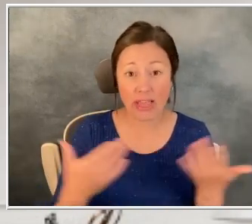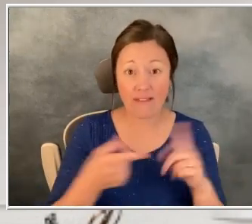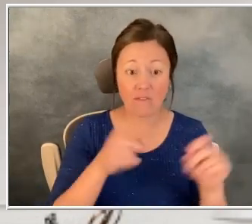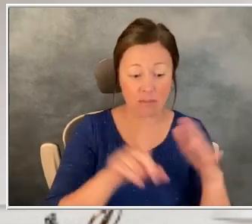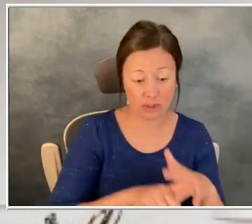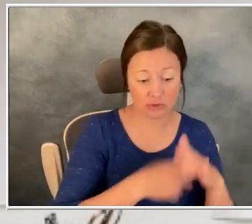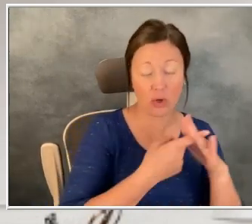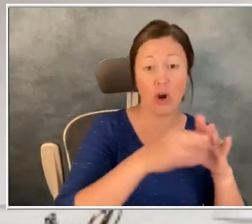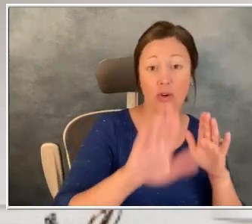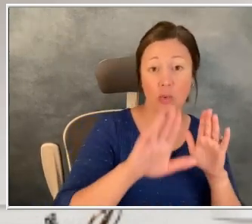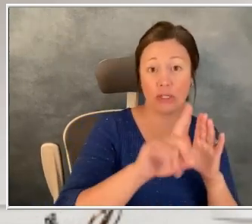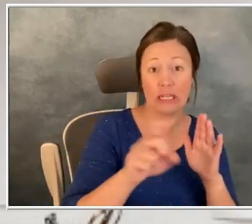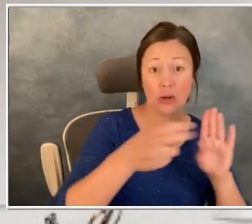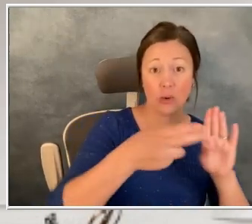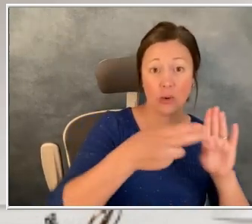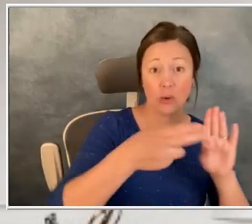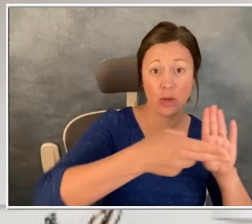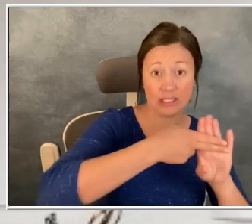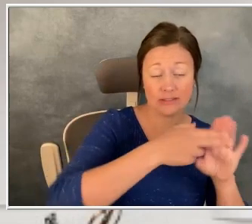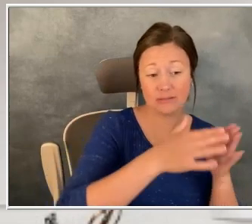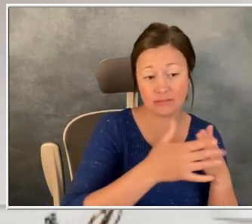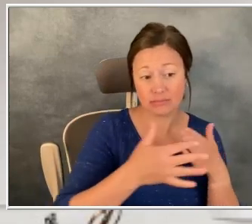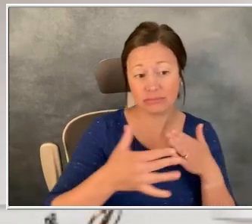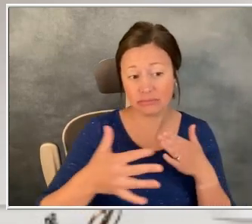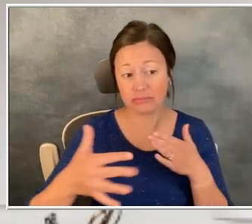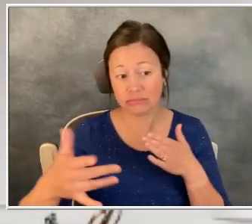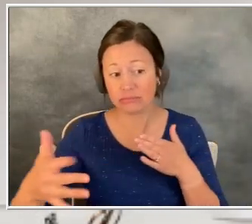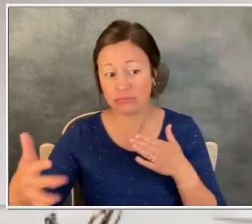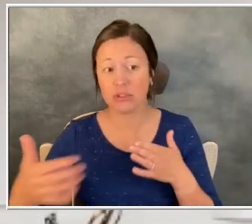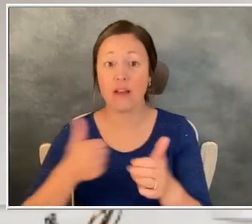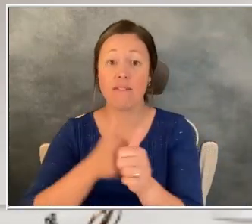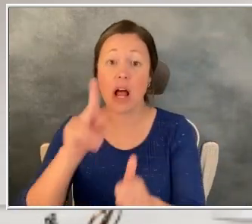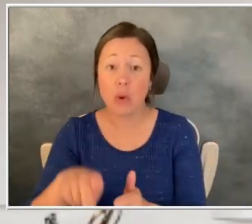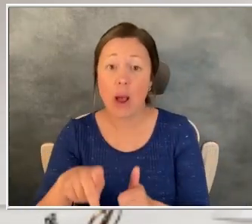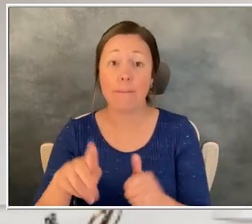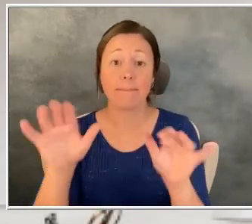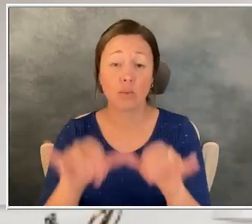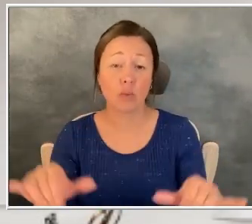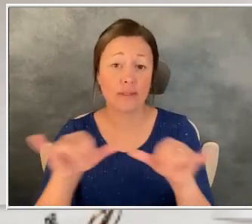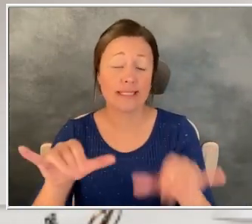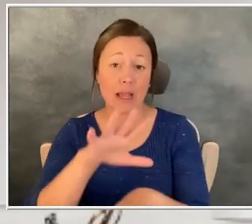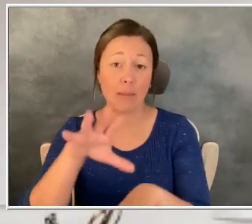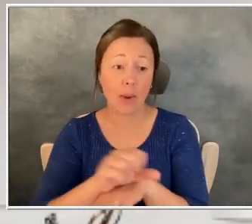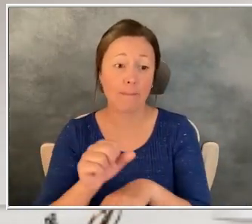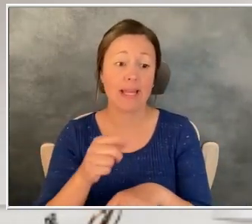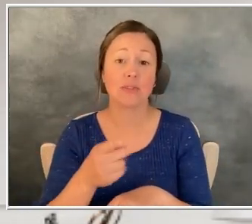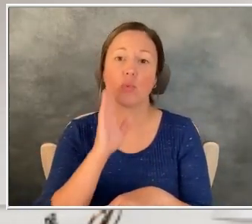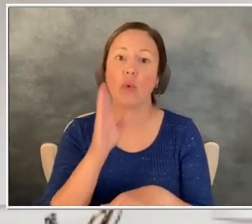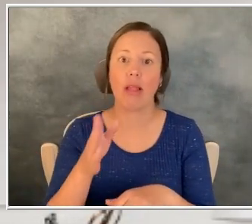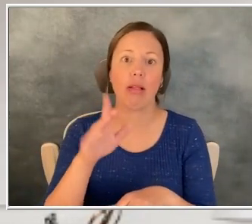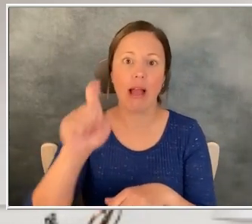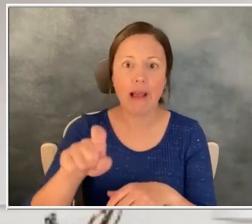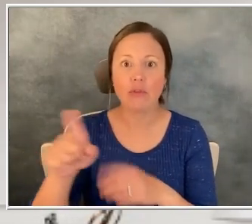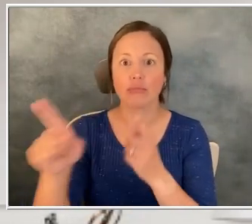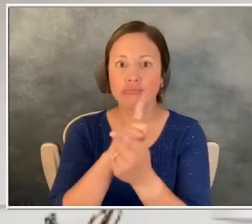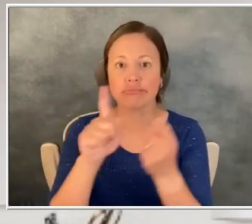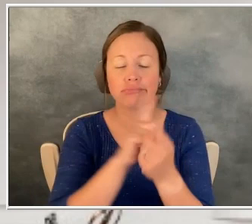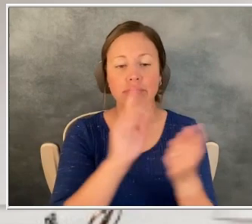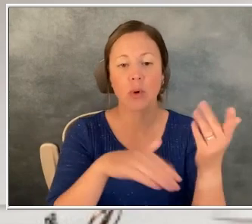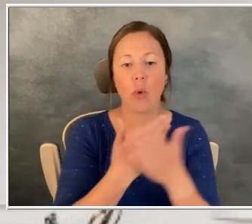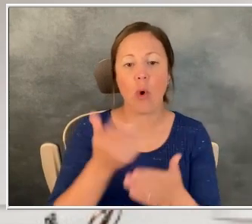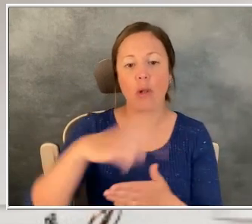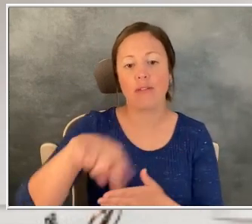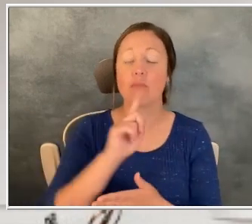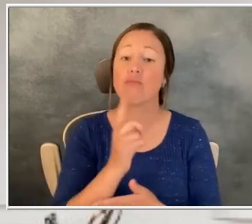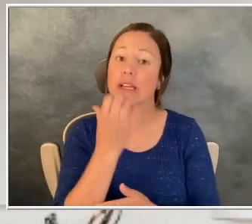diagnosis through all the way through just follow up or routine visits that you're going to have touch points with all these individuals who care deeply about